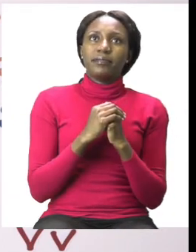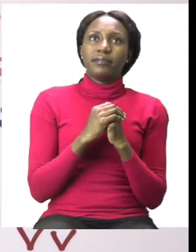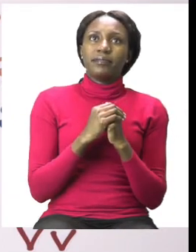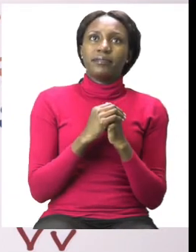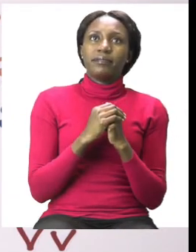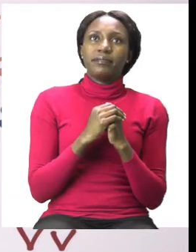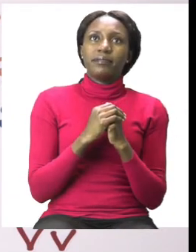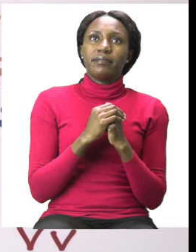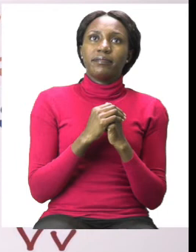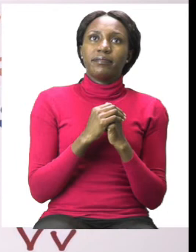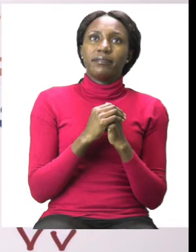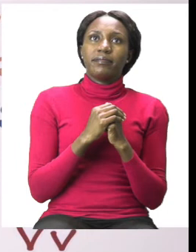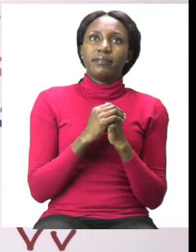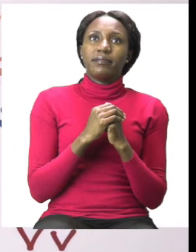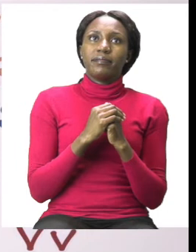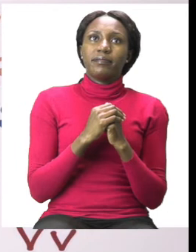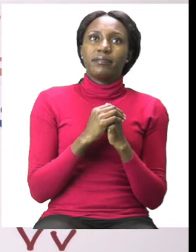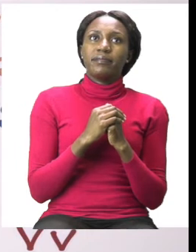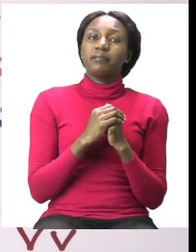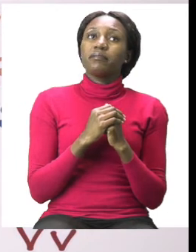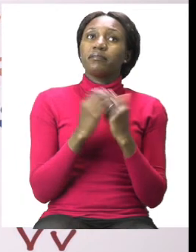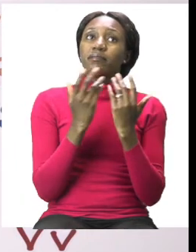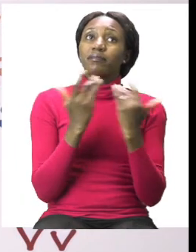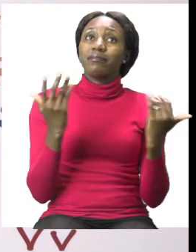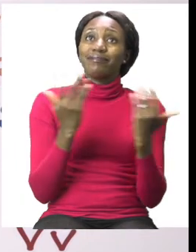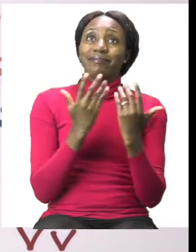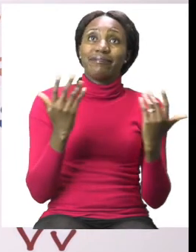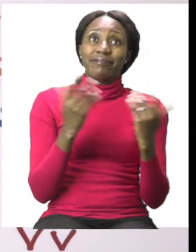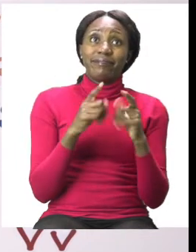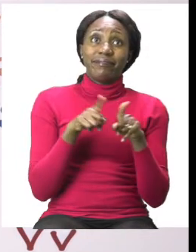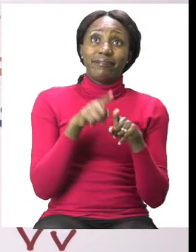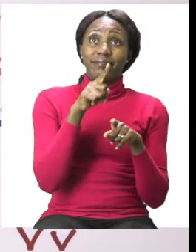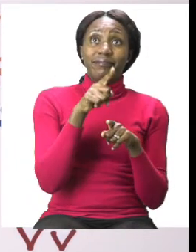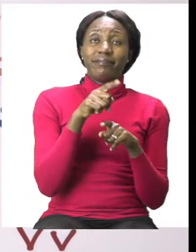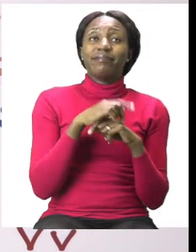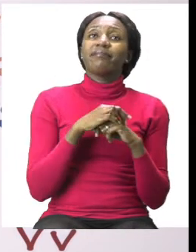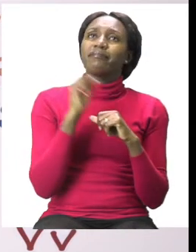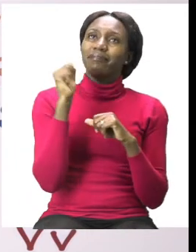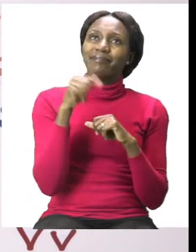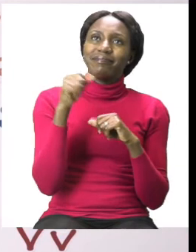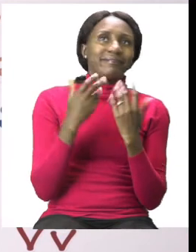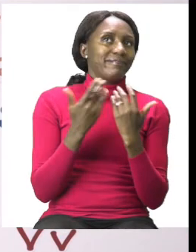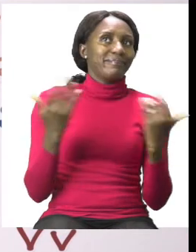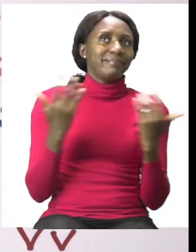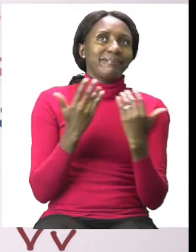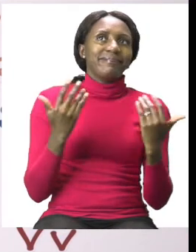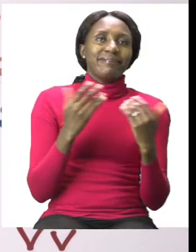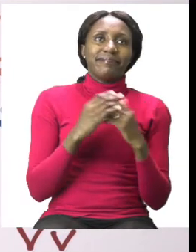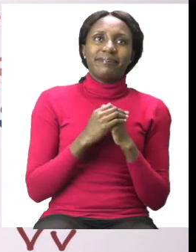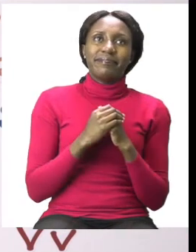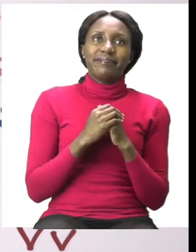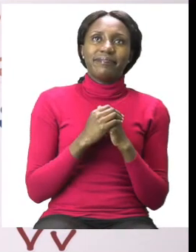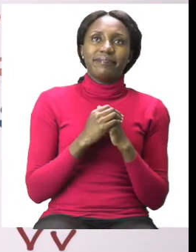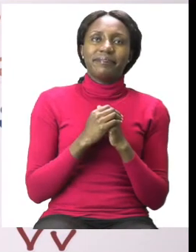word. Green like the chalkboard. Yes, well done. So please